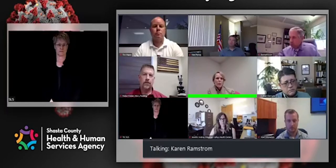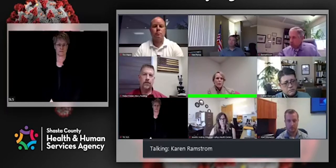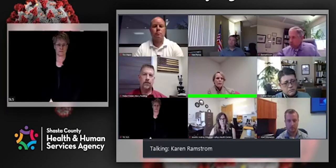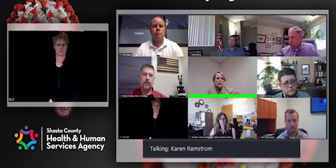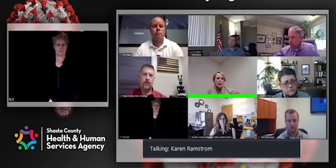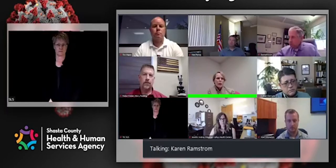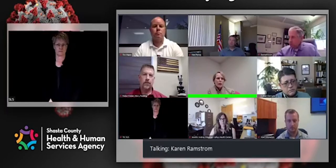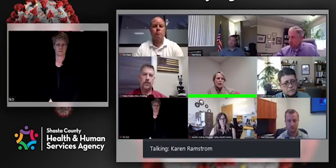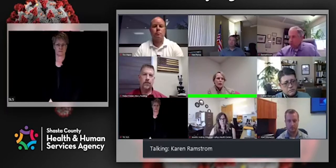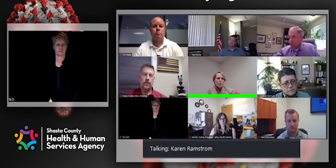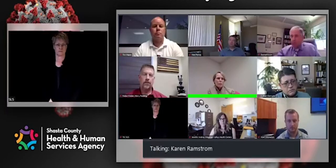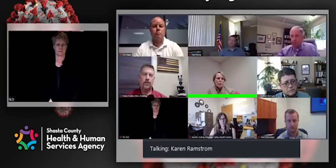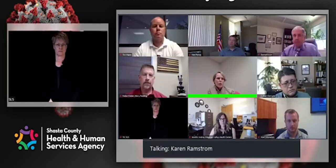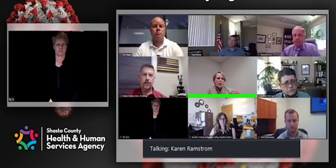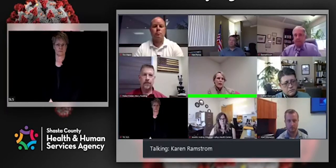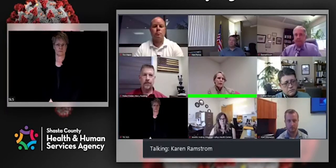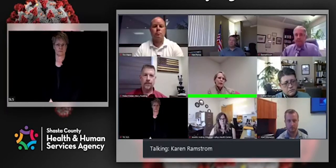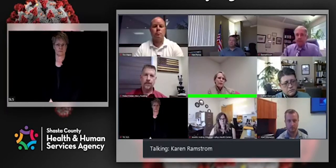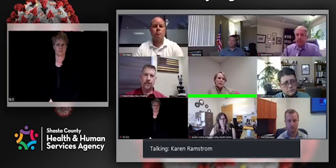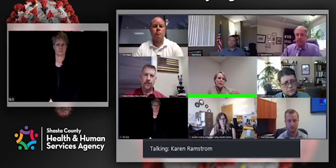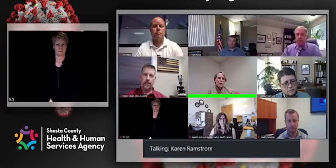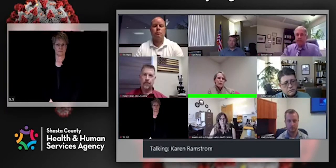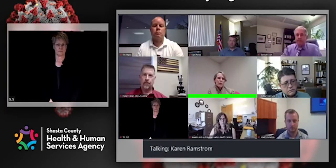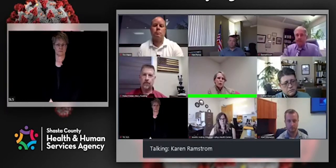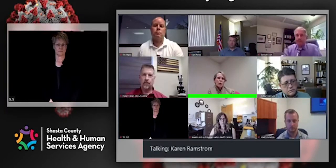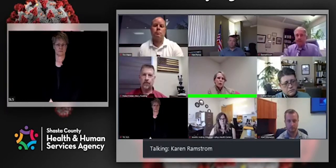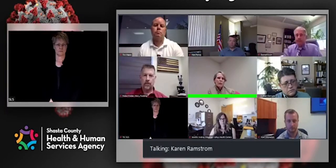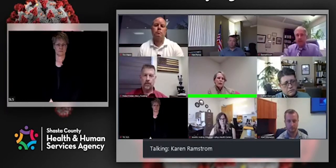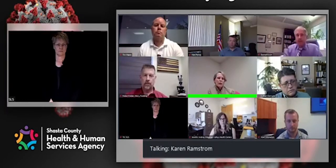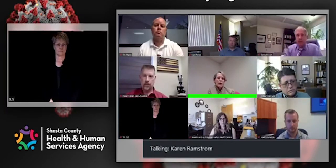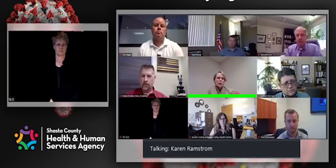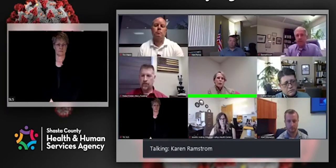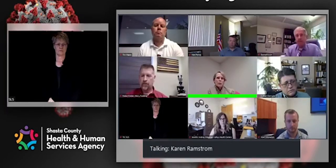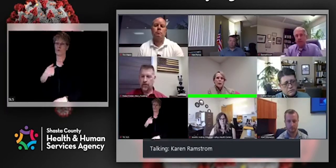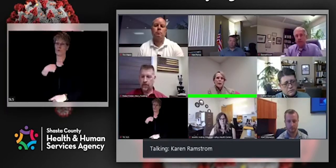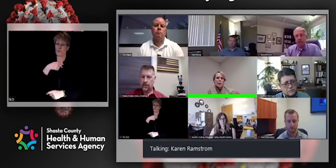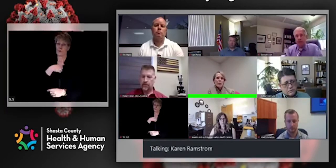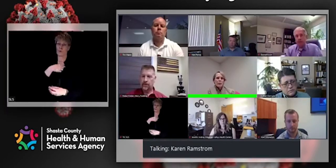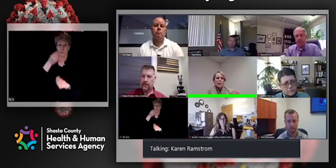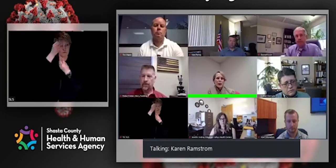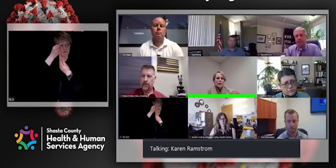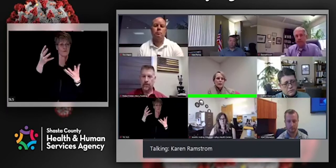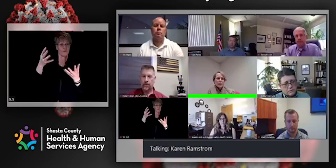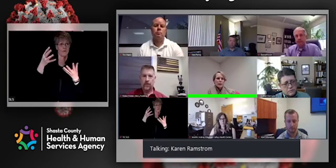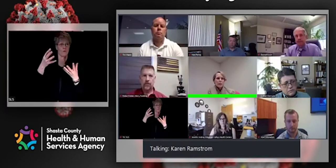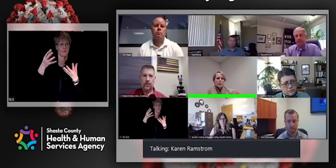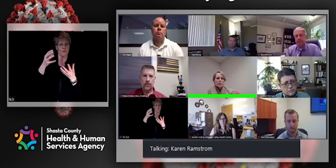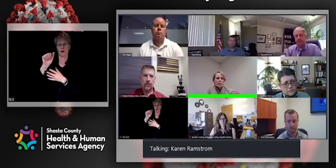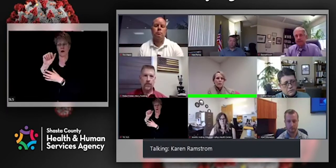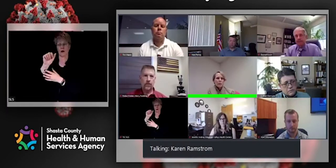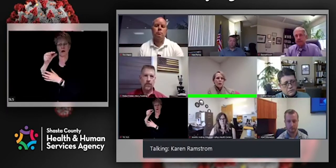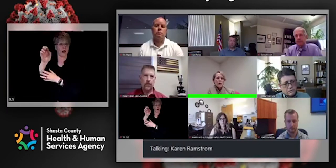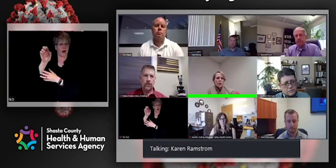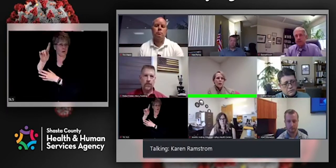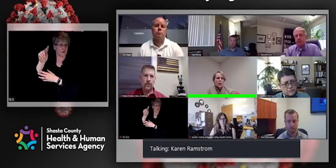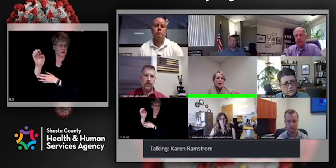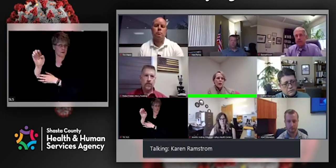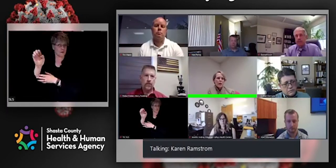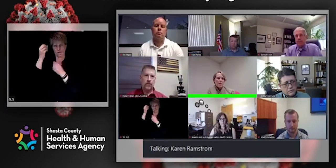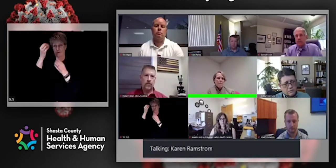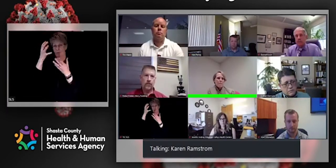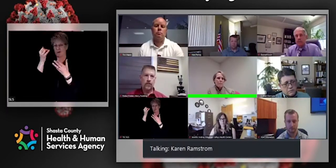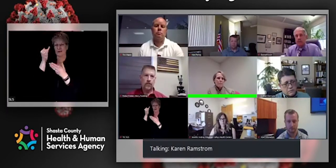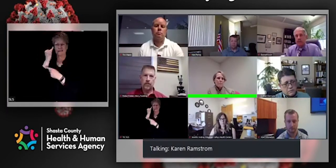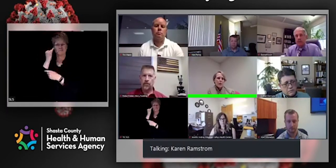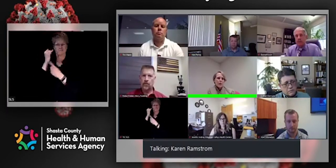Yeah, I would say that we, um, report aggregate information like we normally would if that, you know, depending on what we find, um, usually